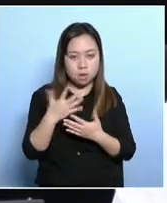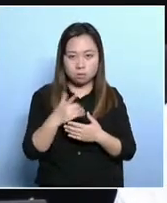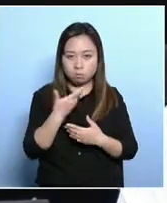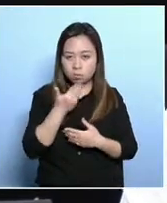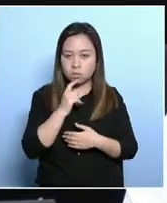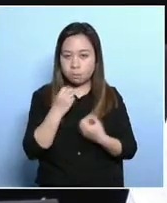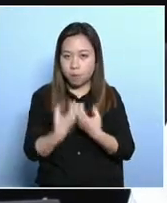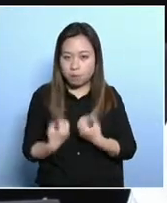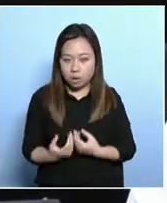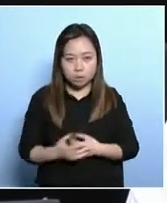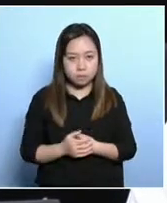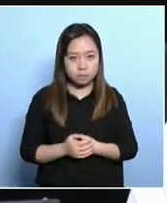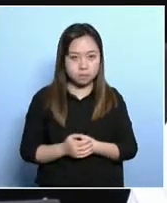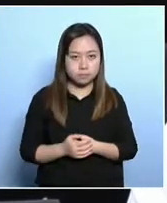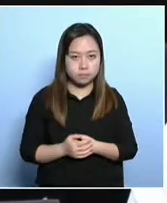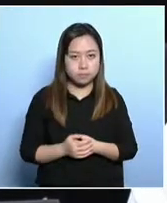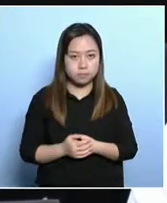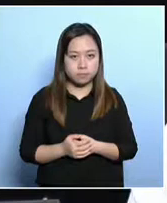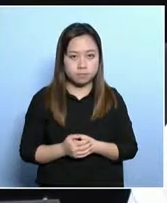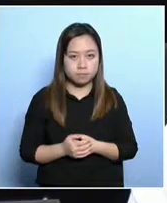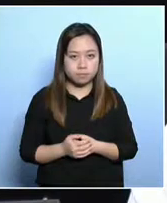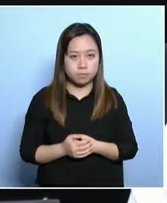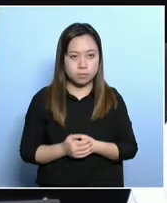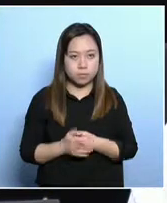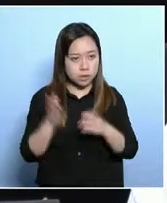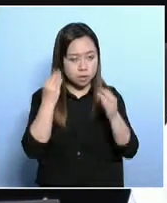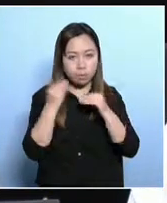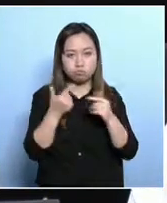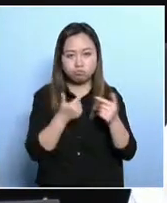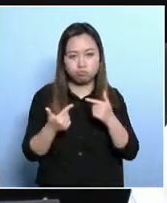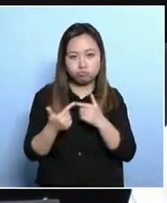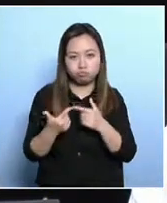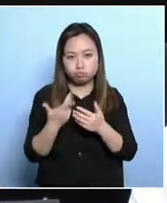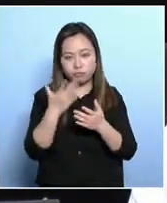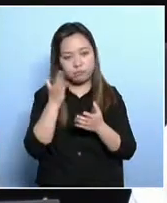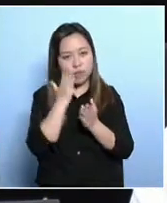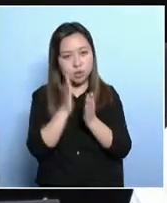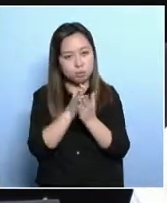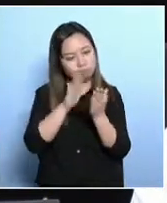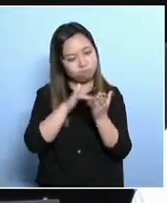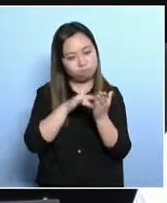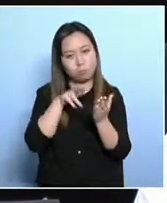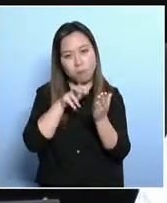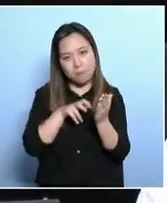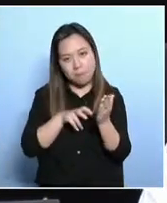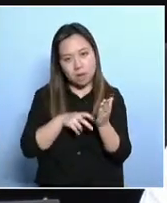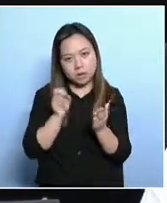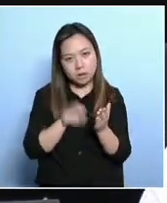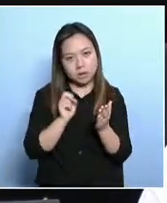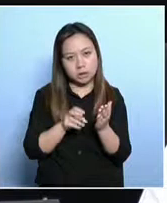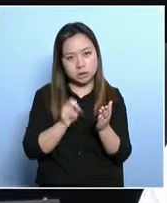jobs for the elderly. Now, this is in the